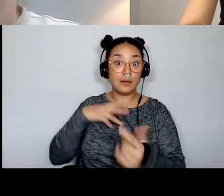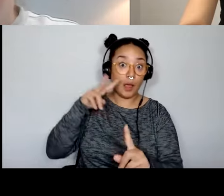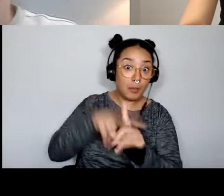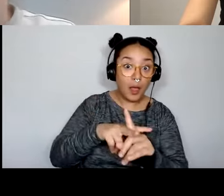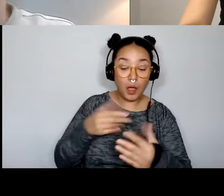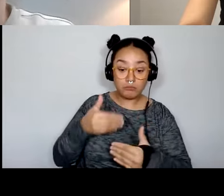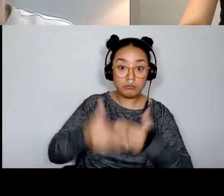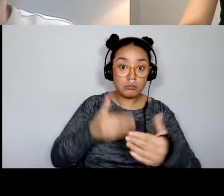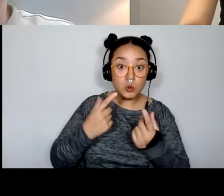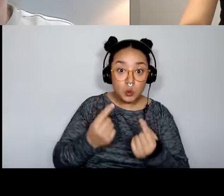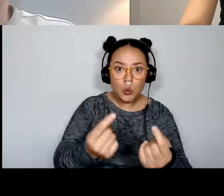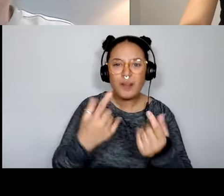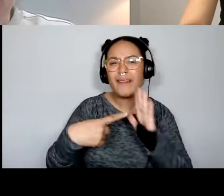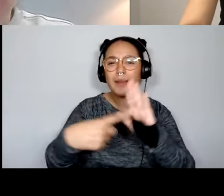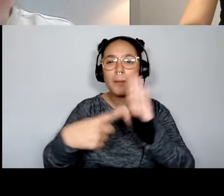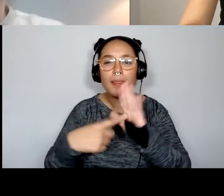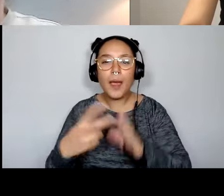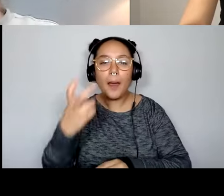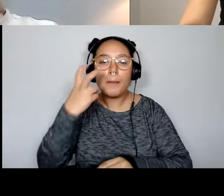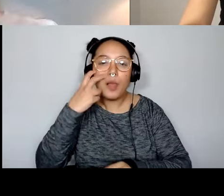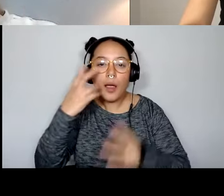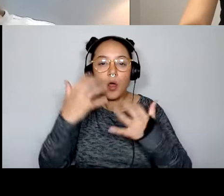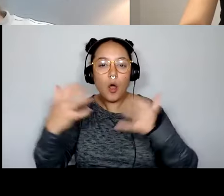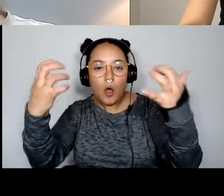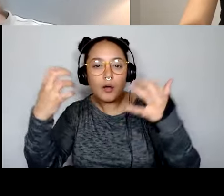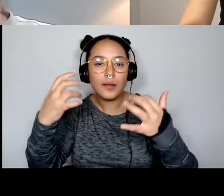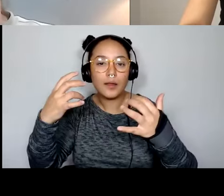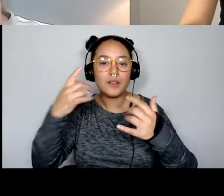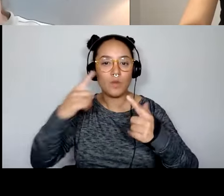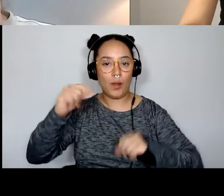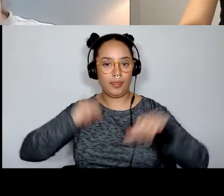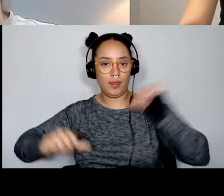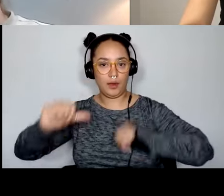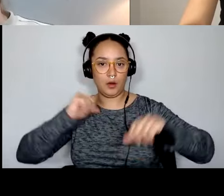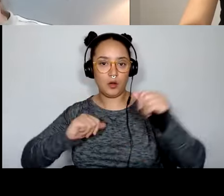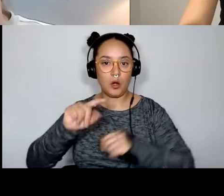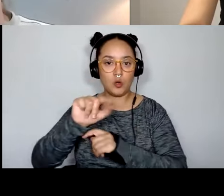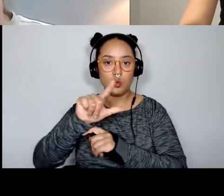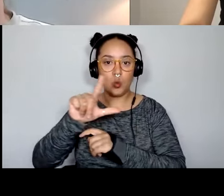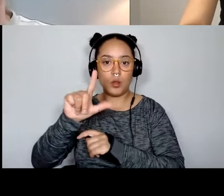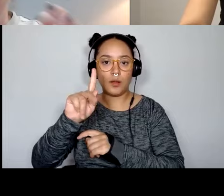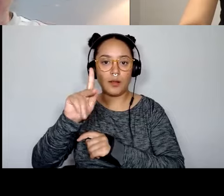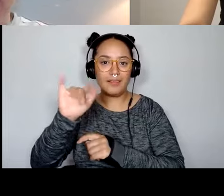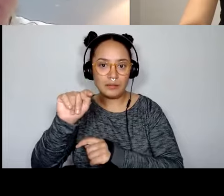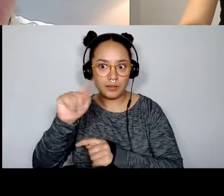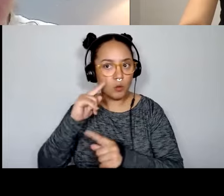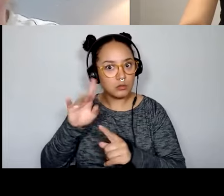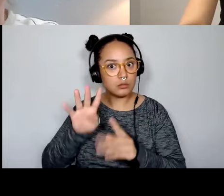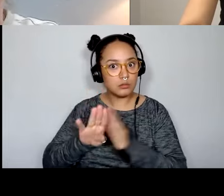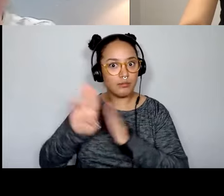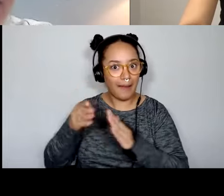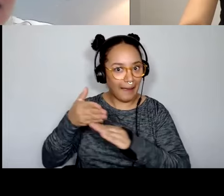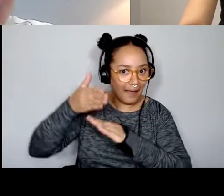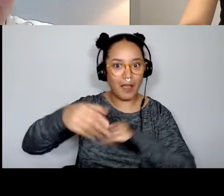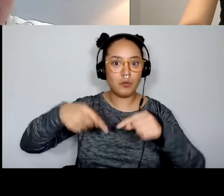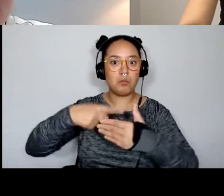things like the blind audiences and theaters toolkit was something that was actually created after this program. You know, there was a prototype